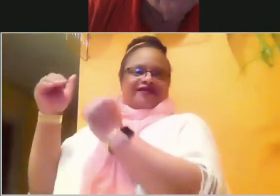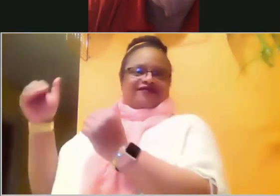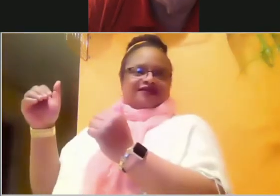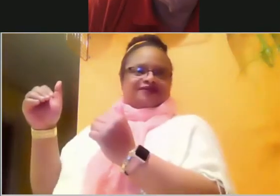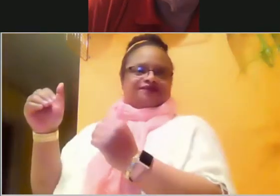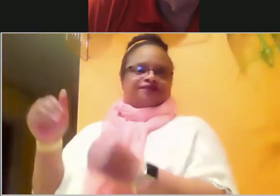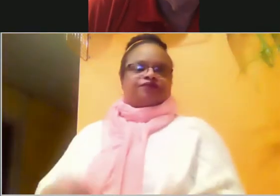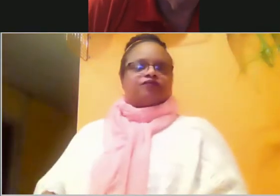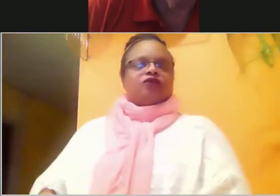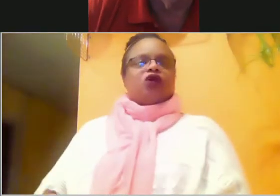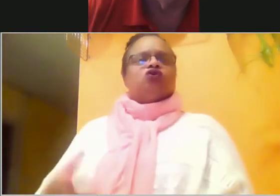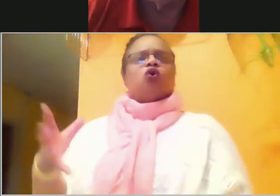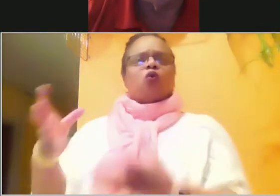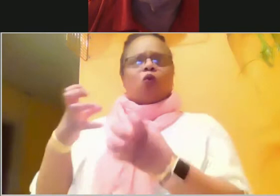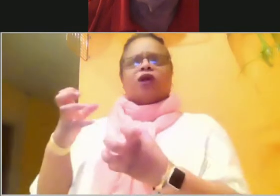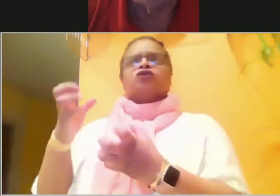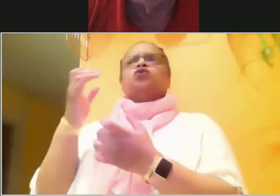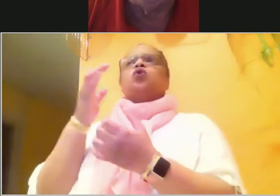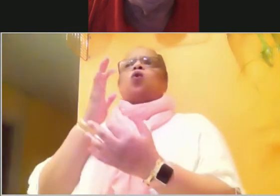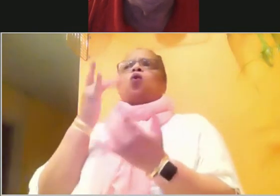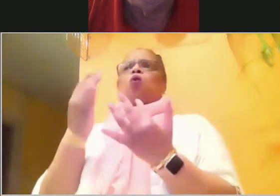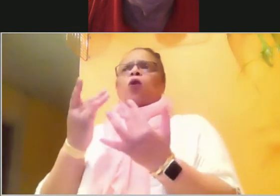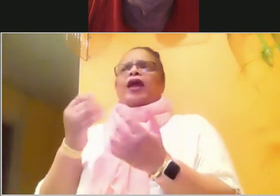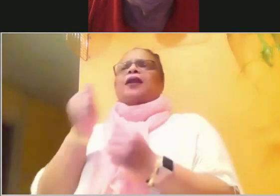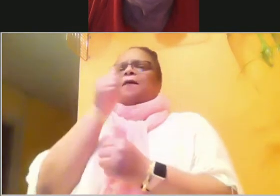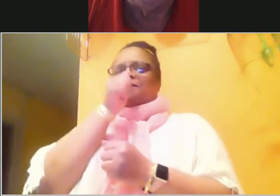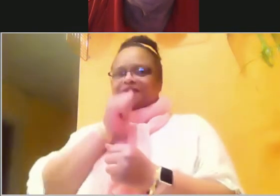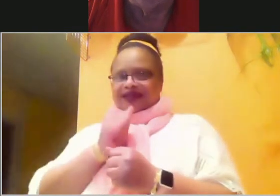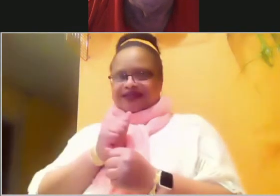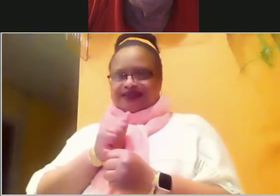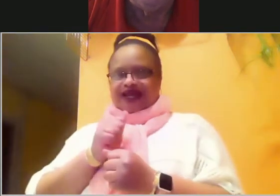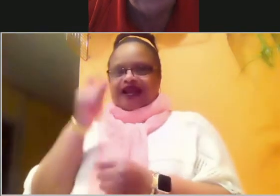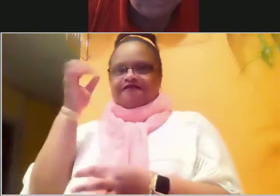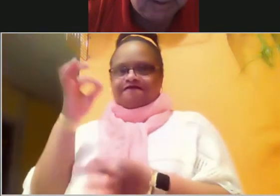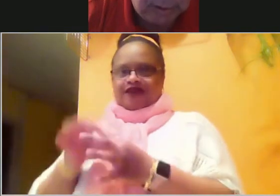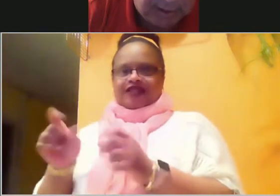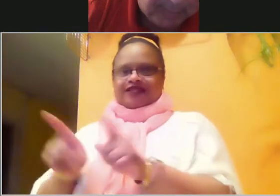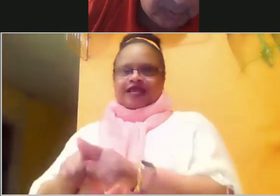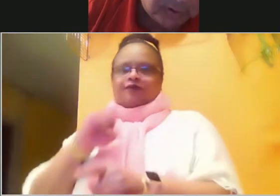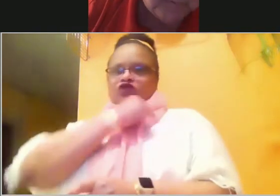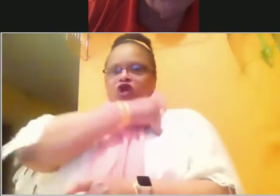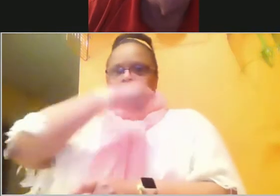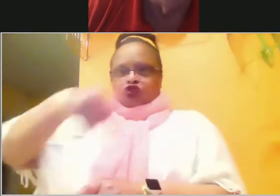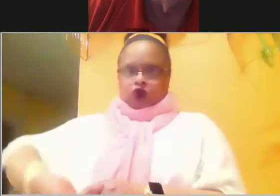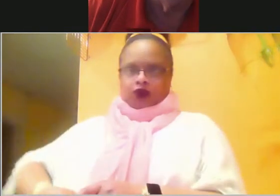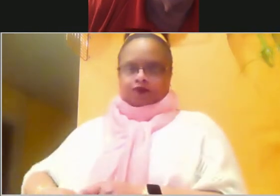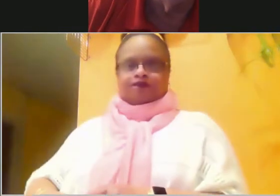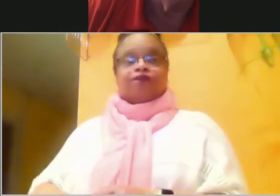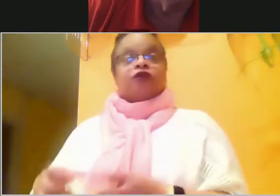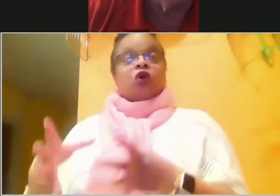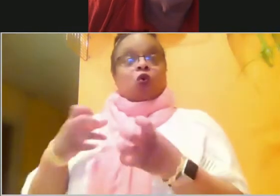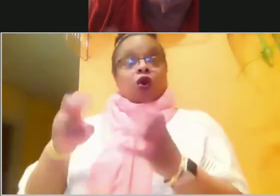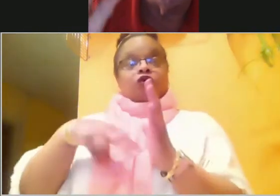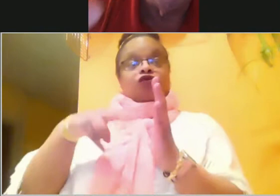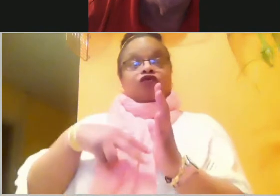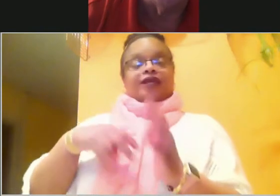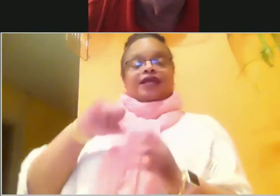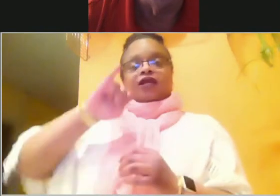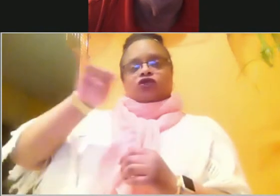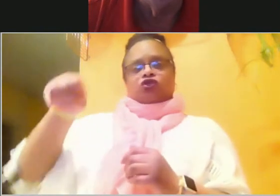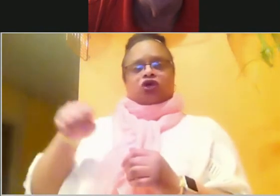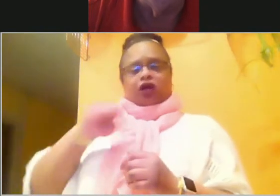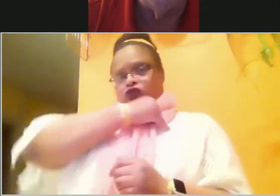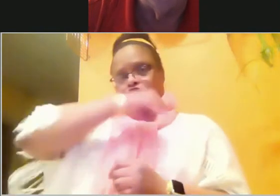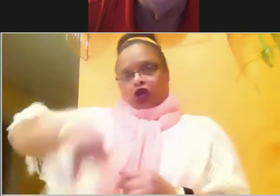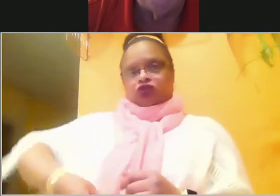want to read you from verse 14 as I was reading it earlier tonight. It's in chapter 24, verse 14, which you'll get